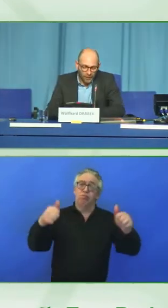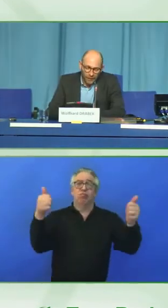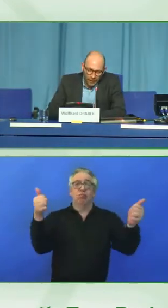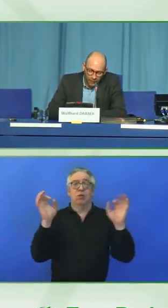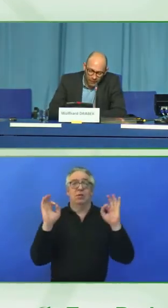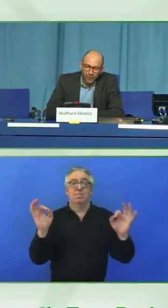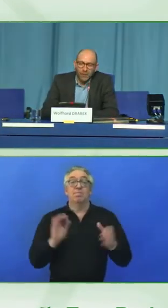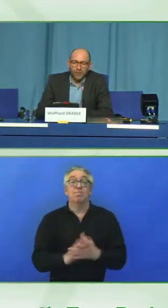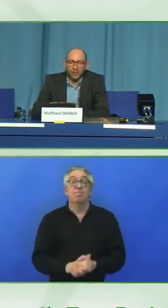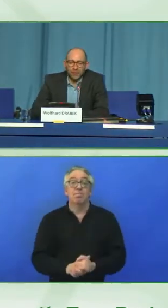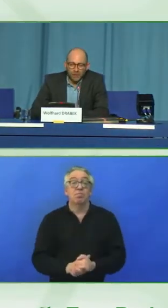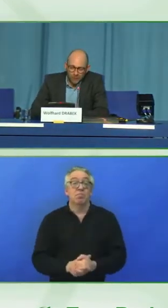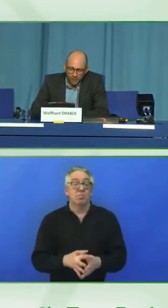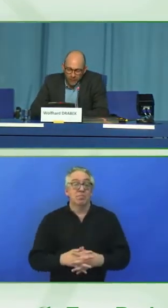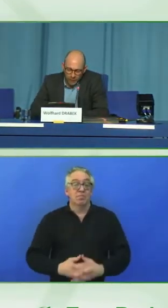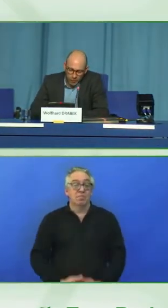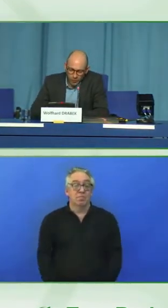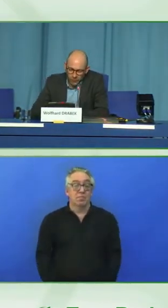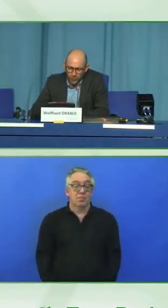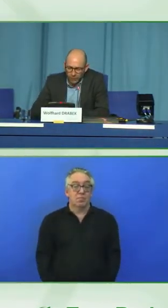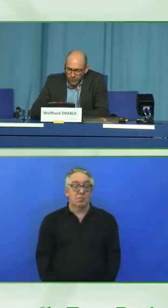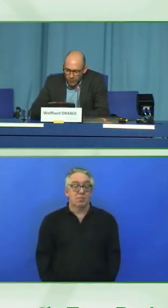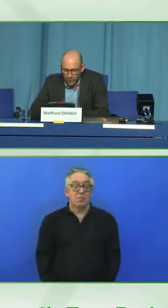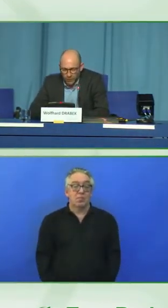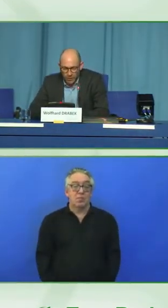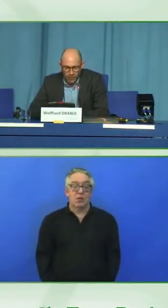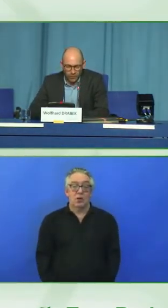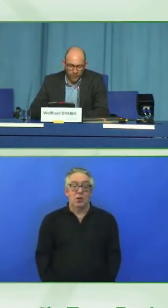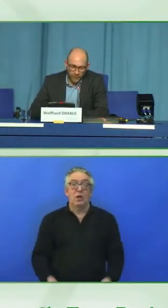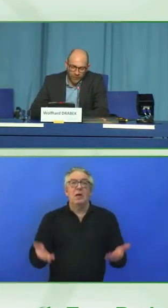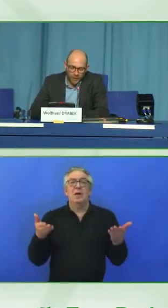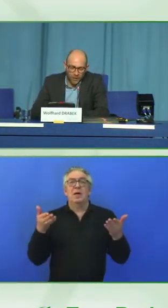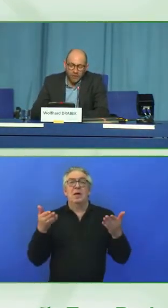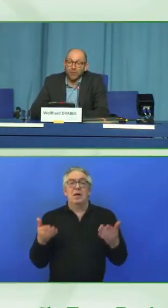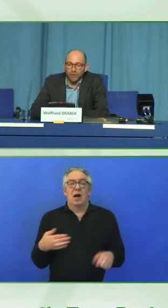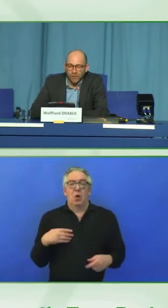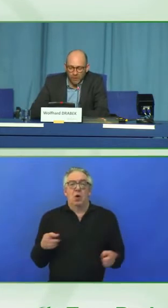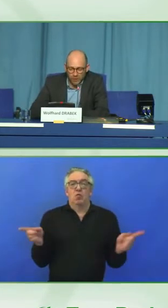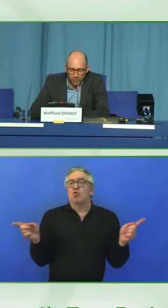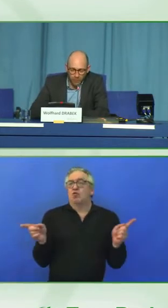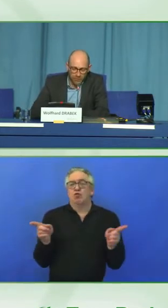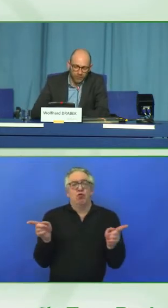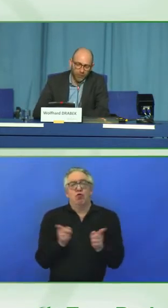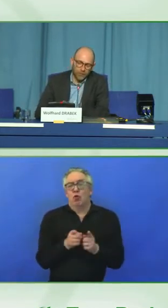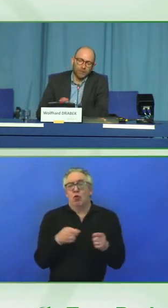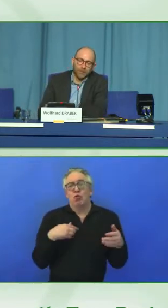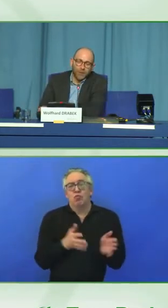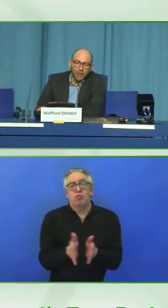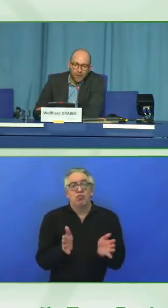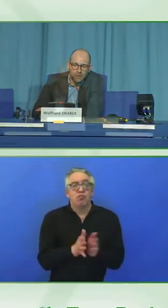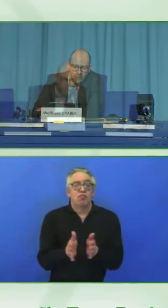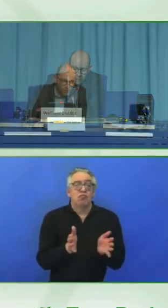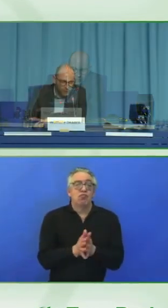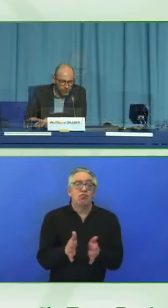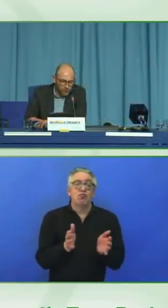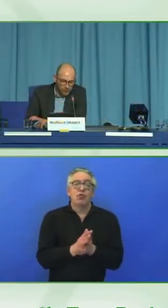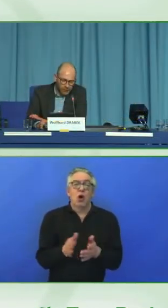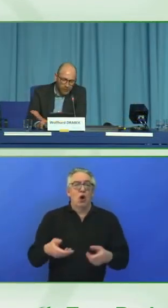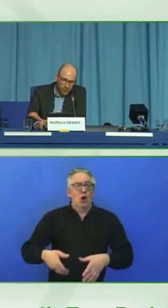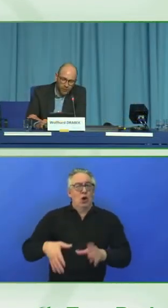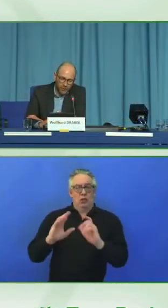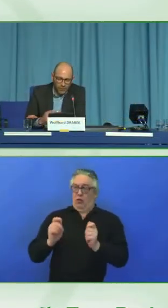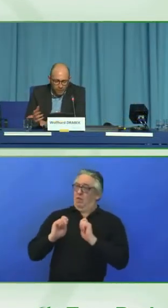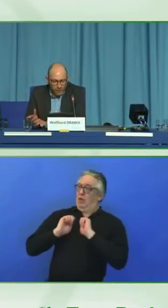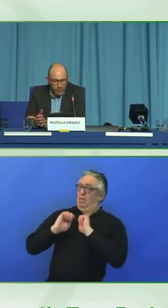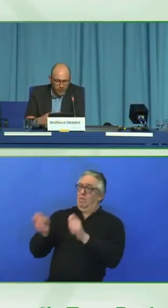I will now give you a very short overview on how our Fair for Alle Certification process works. So, after